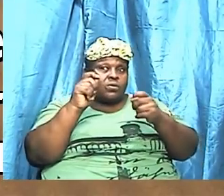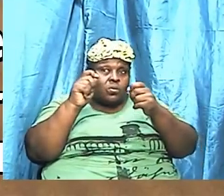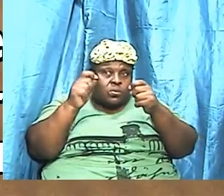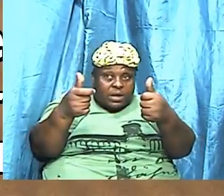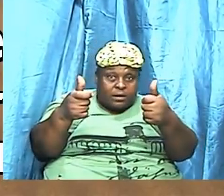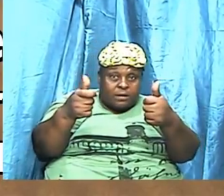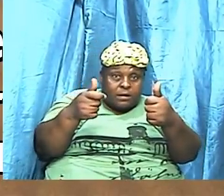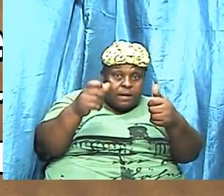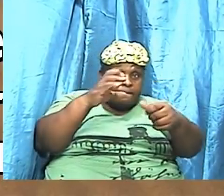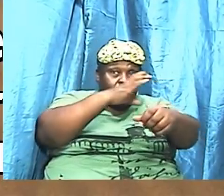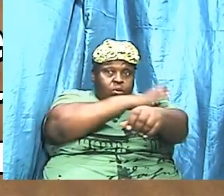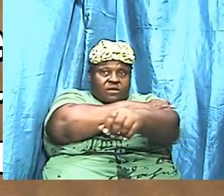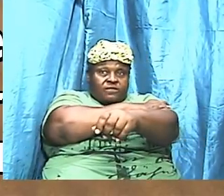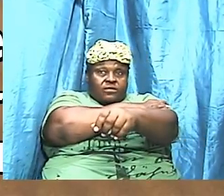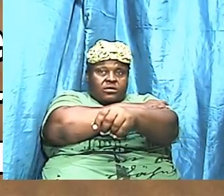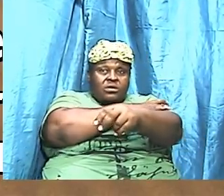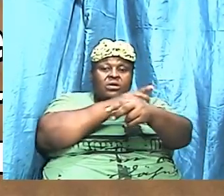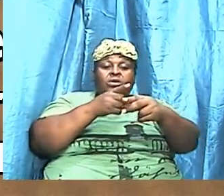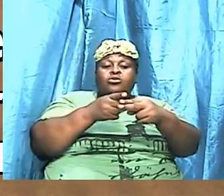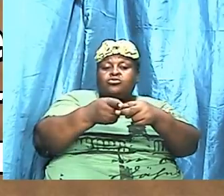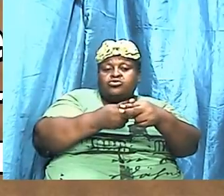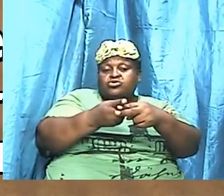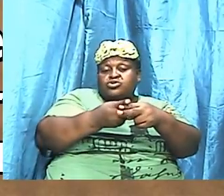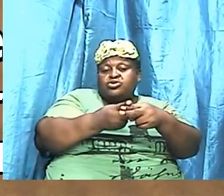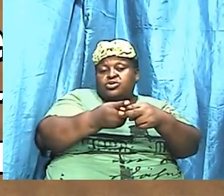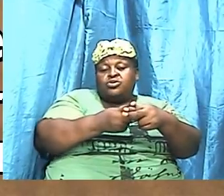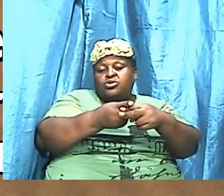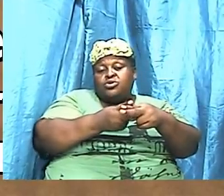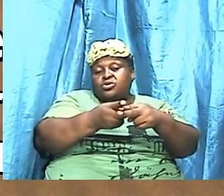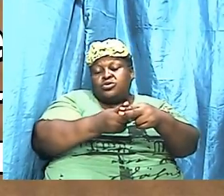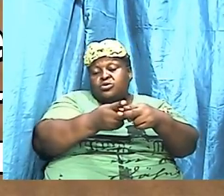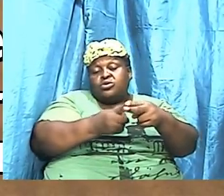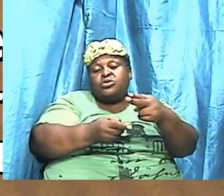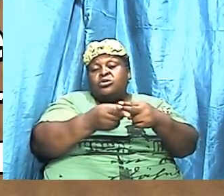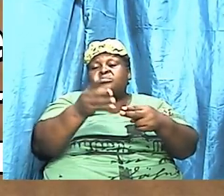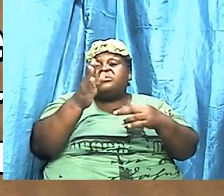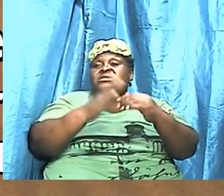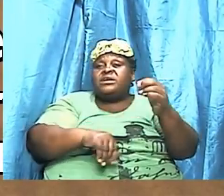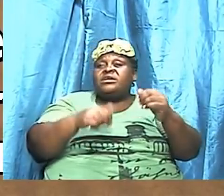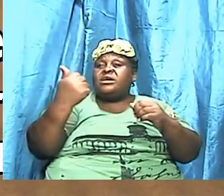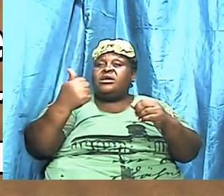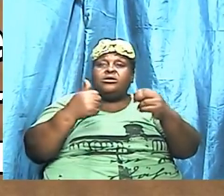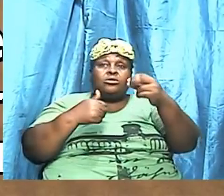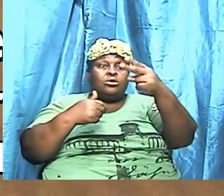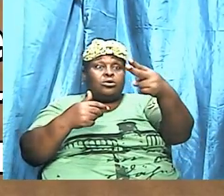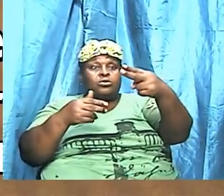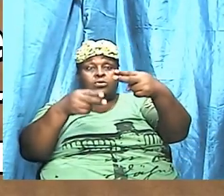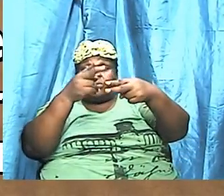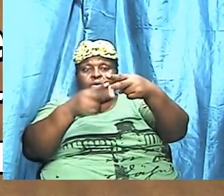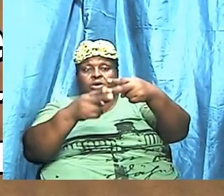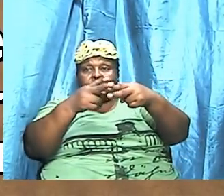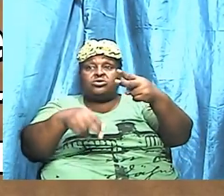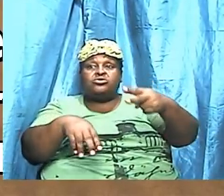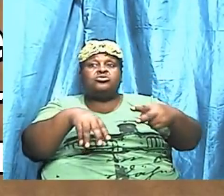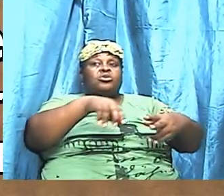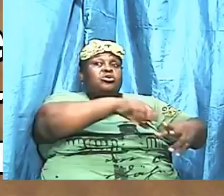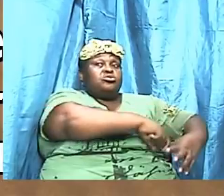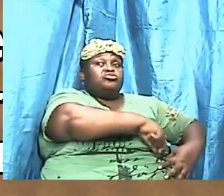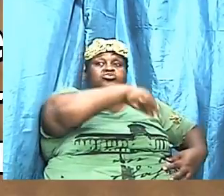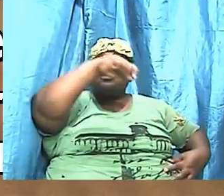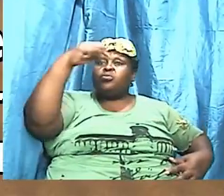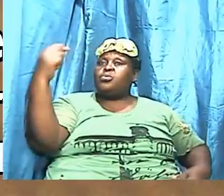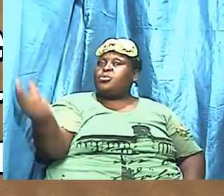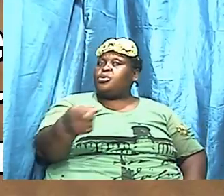and powerful and sharper than any two-edged sword, any two-edged makara. That